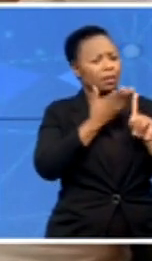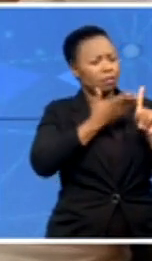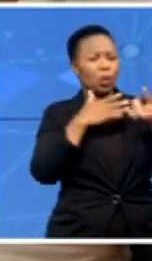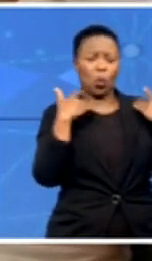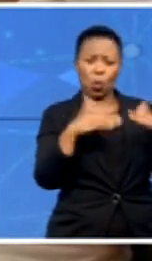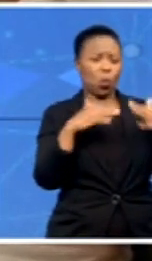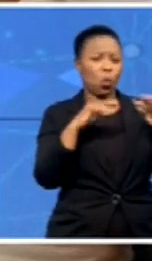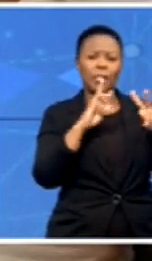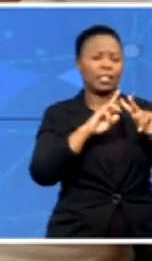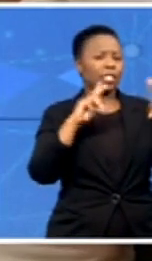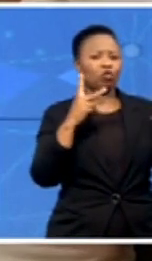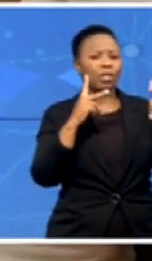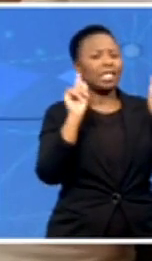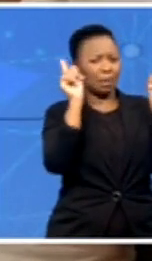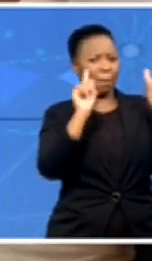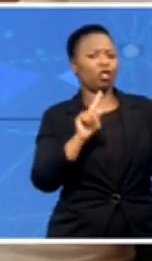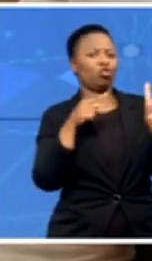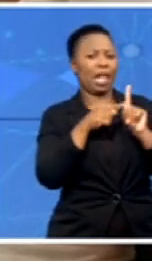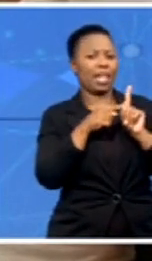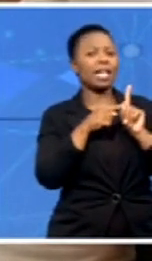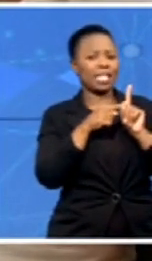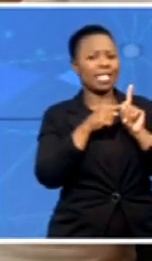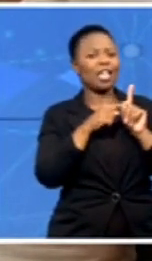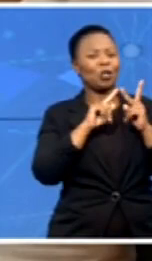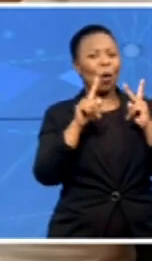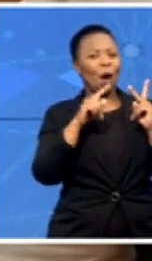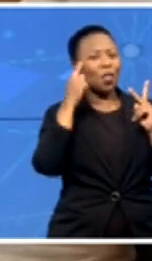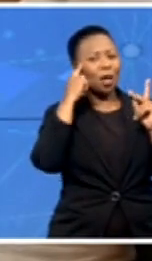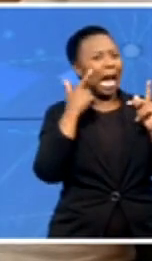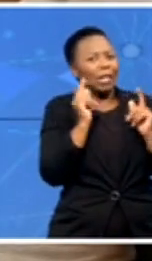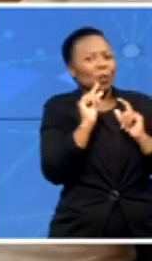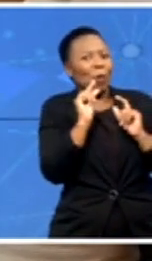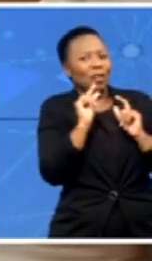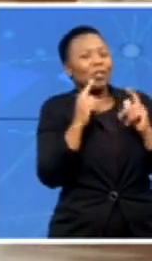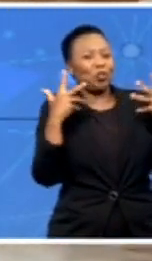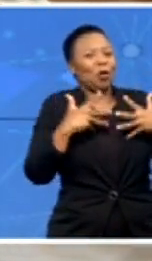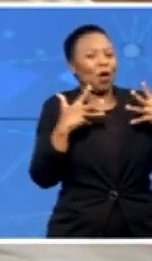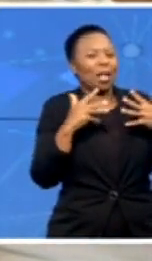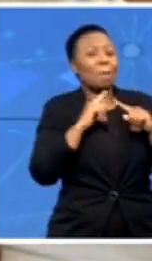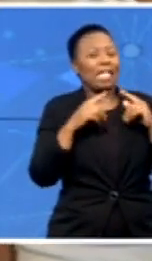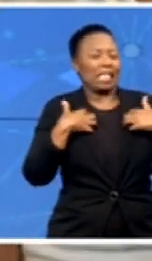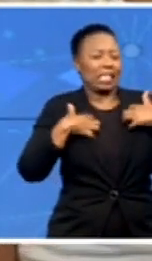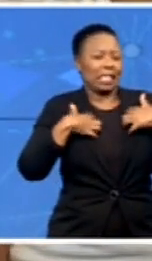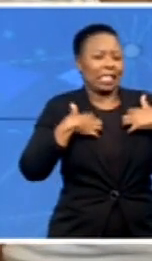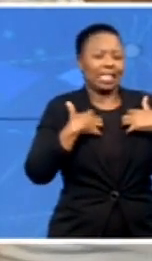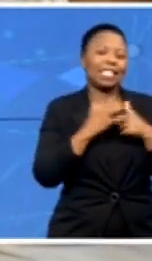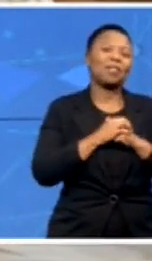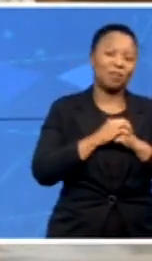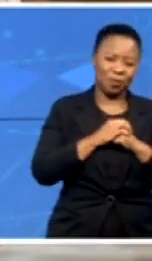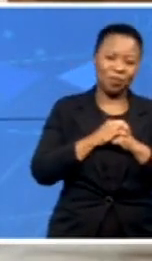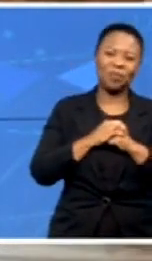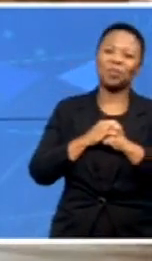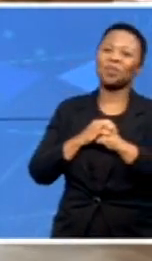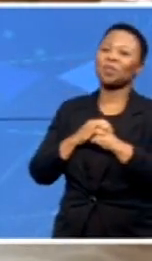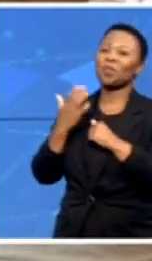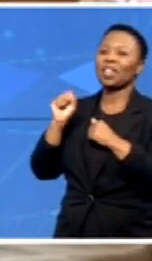big. But, you know, so soon, so soon it came as a shock. But yes, we're so excited for her. Stesh, I'm going to bring you in here.